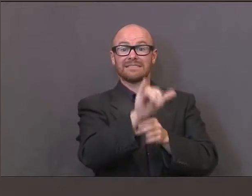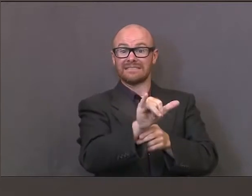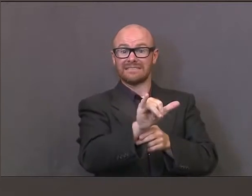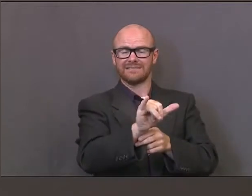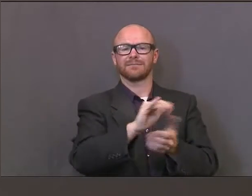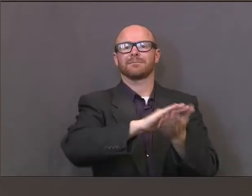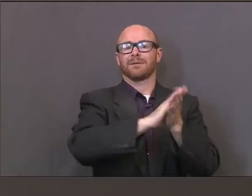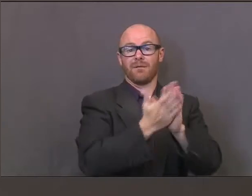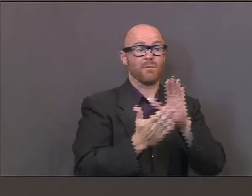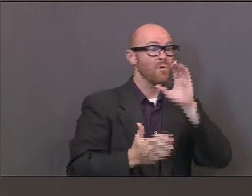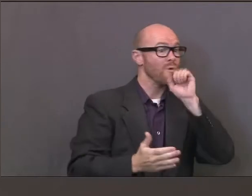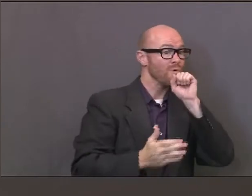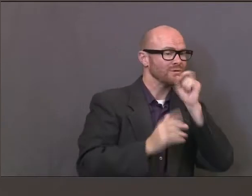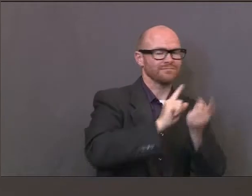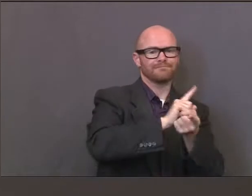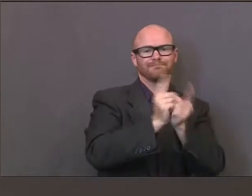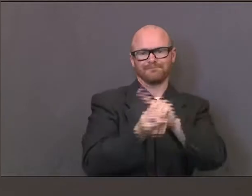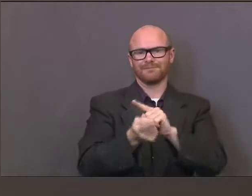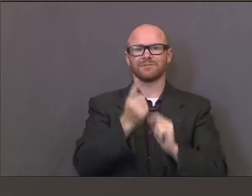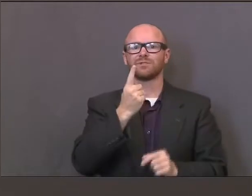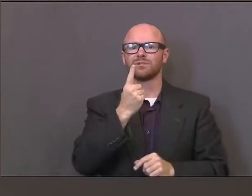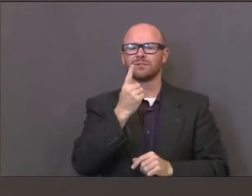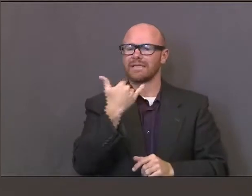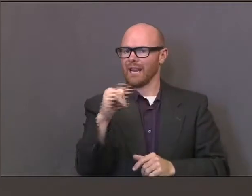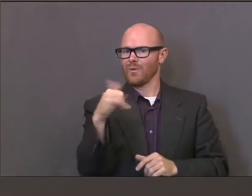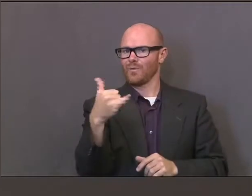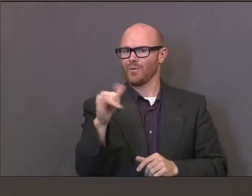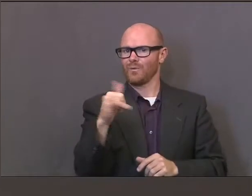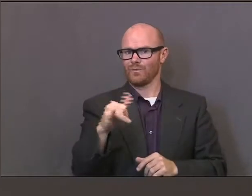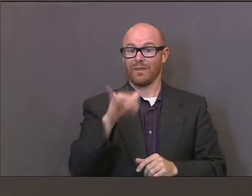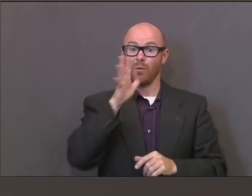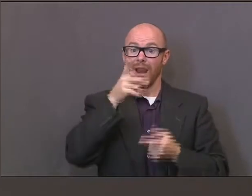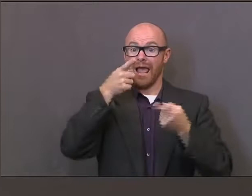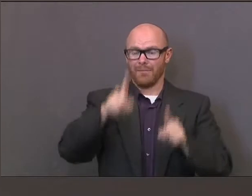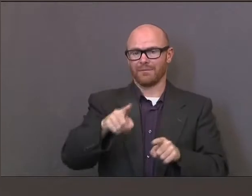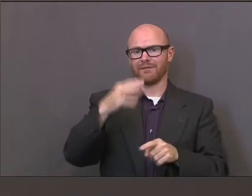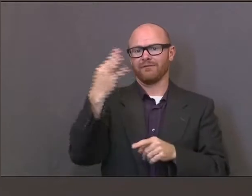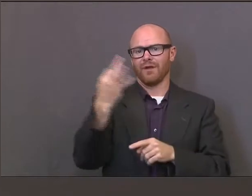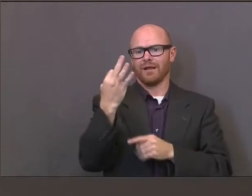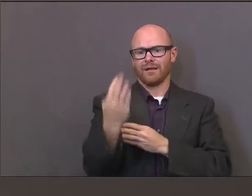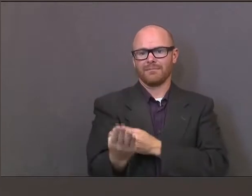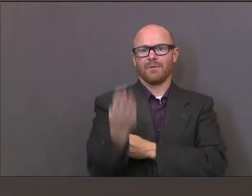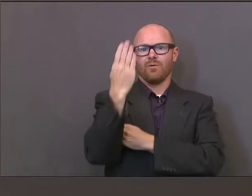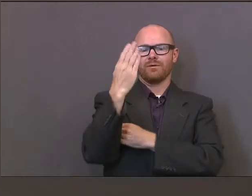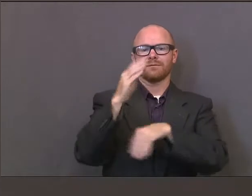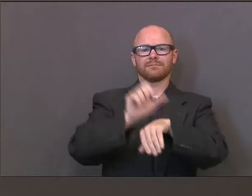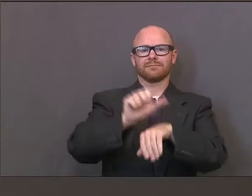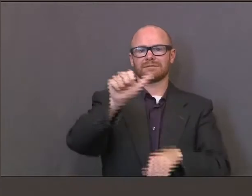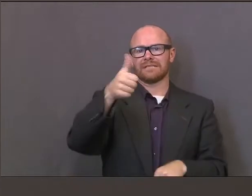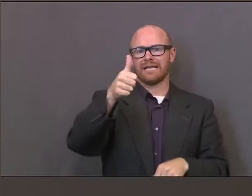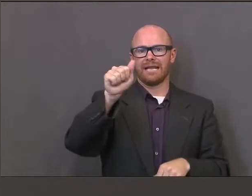orange to yellow. that will be effective at 10 a.m. Friday morning, tomorrow.